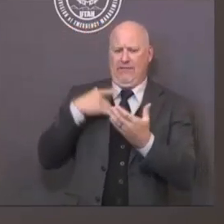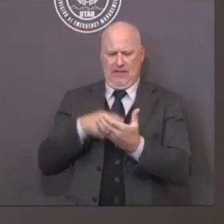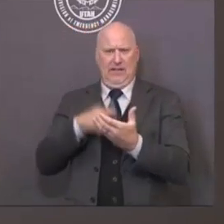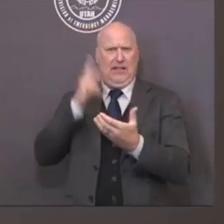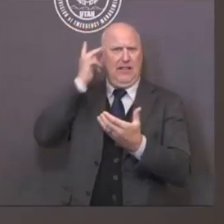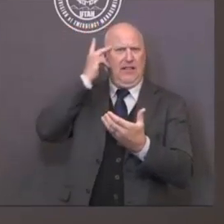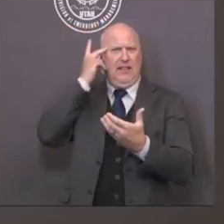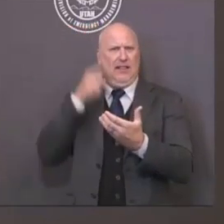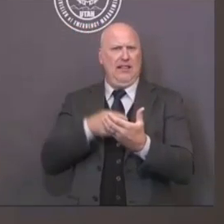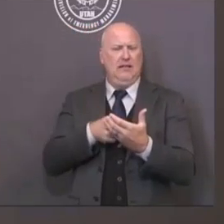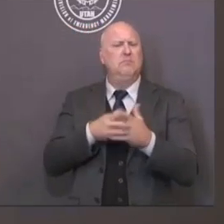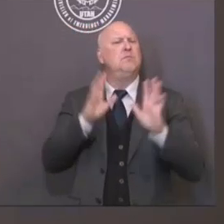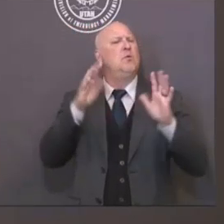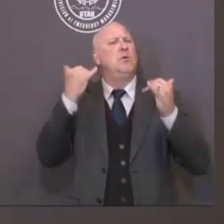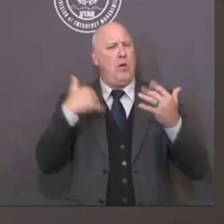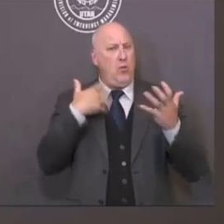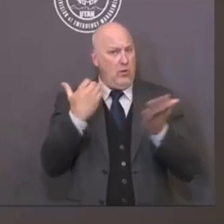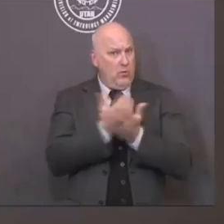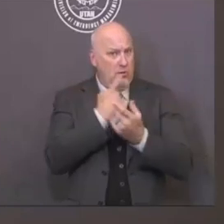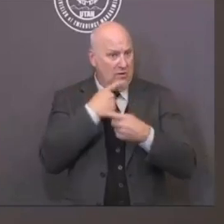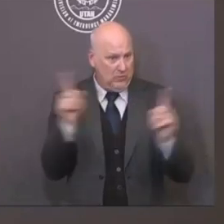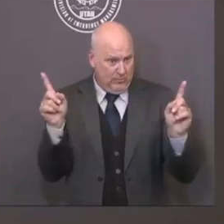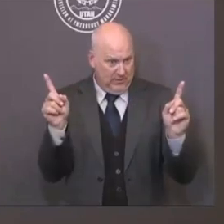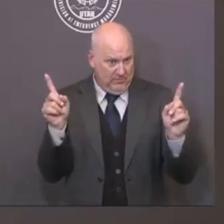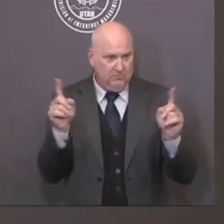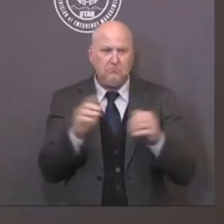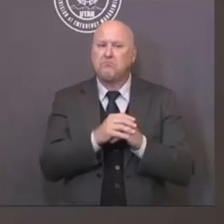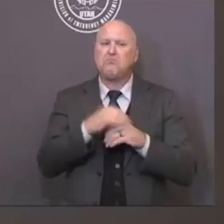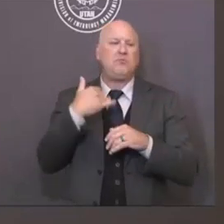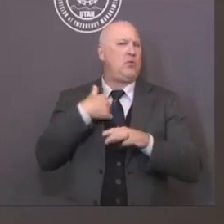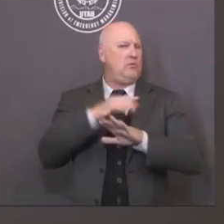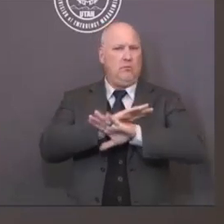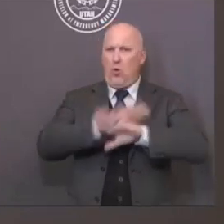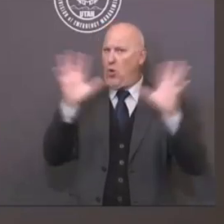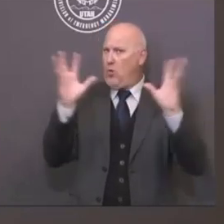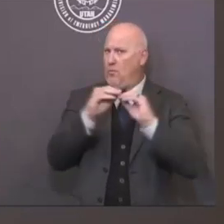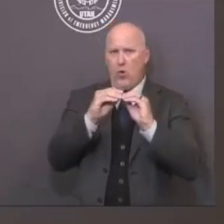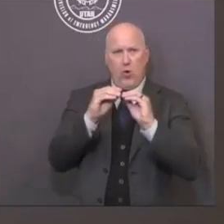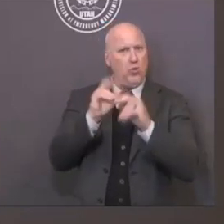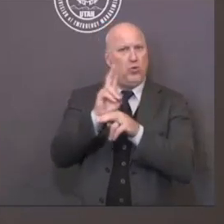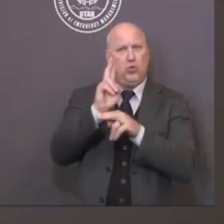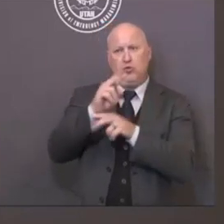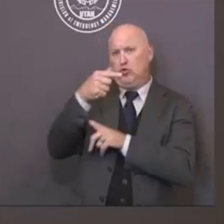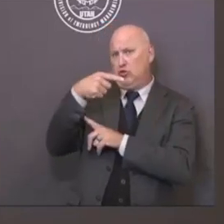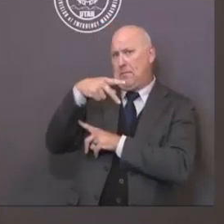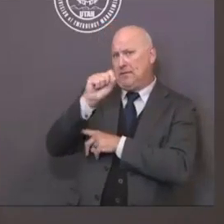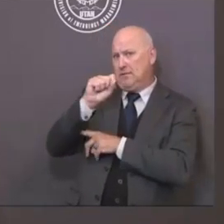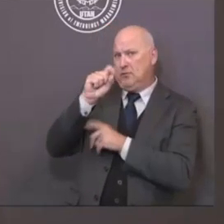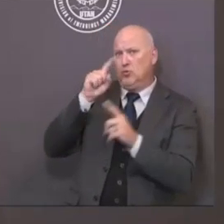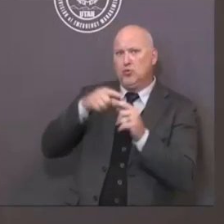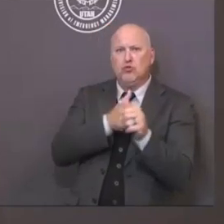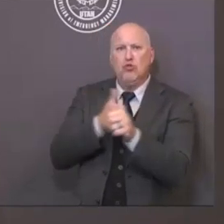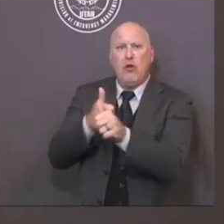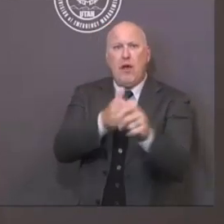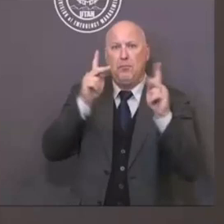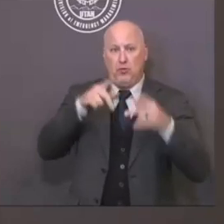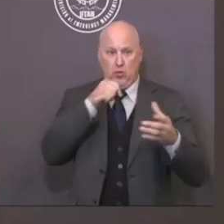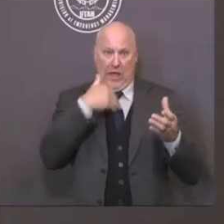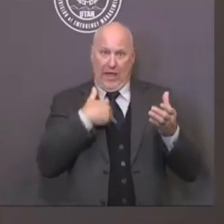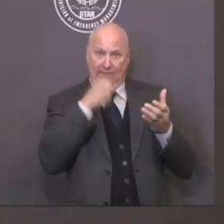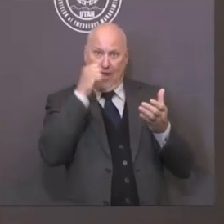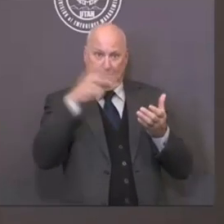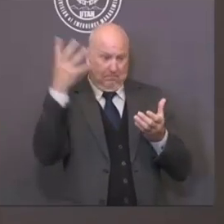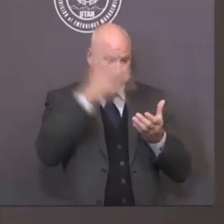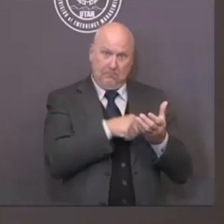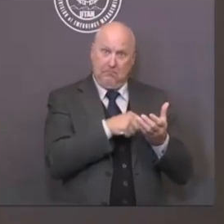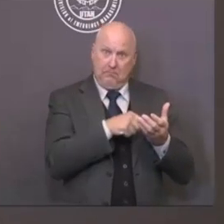components of the app will no longer be there. But the app will continue to be an important part of our response. It's a